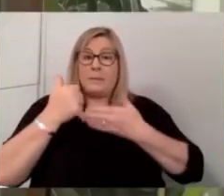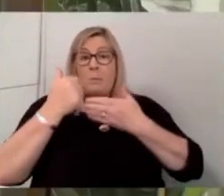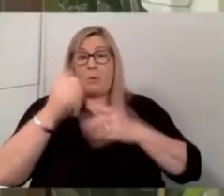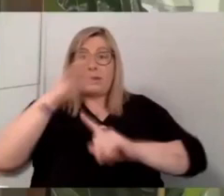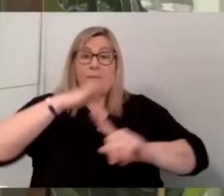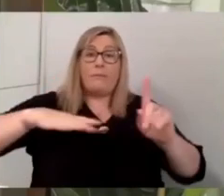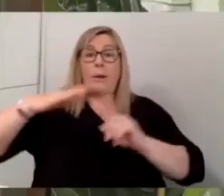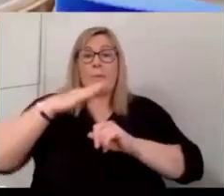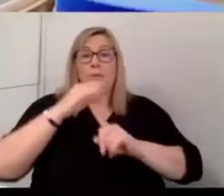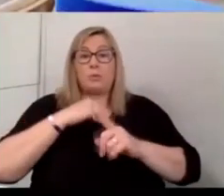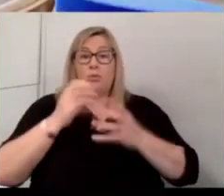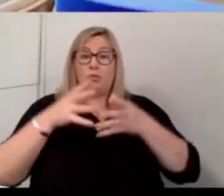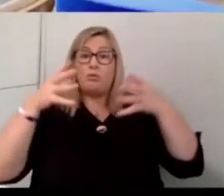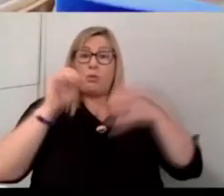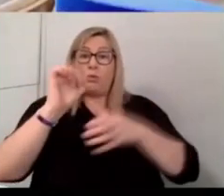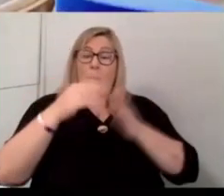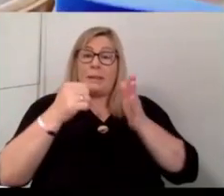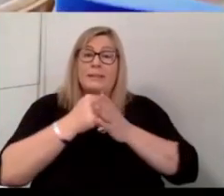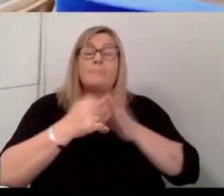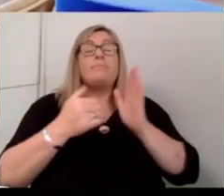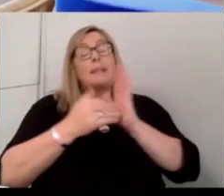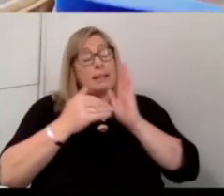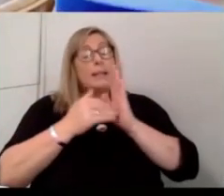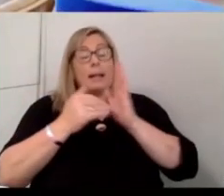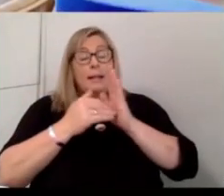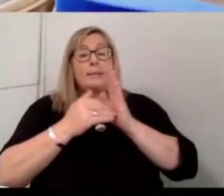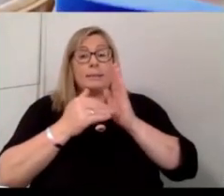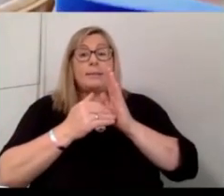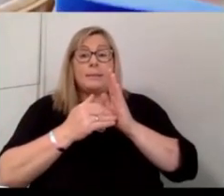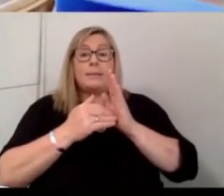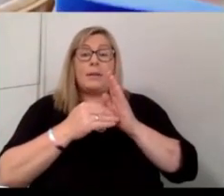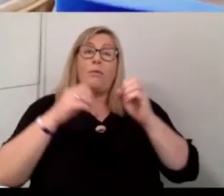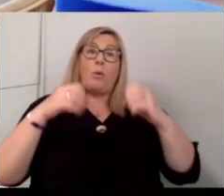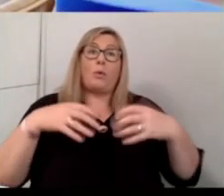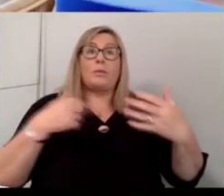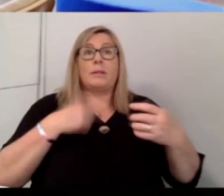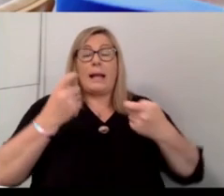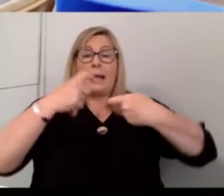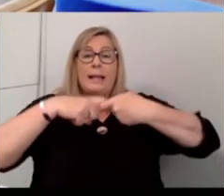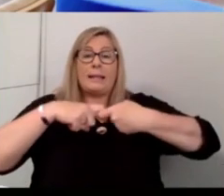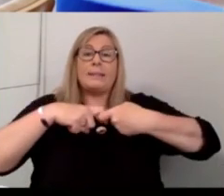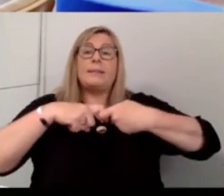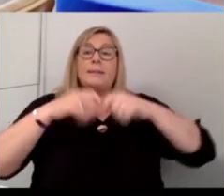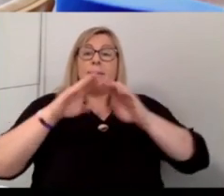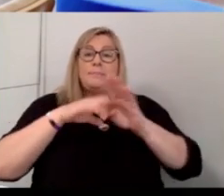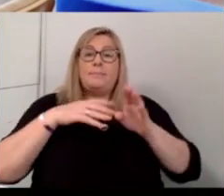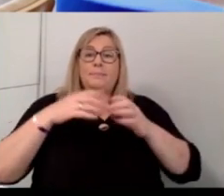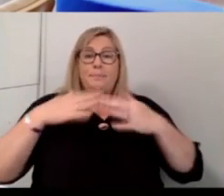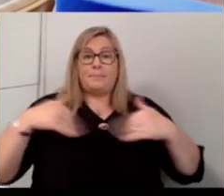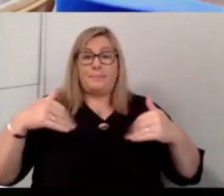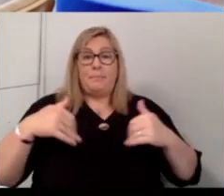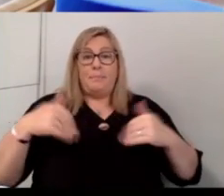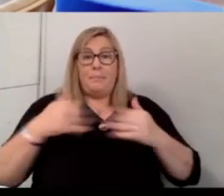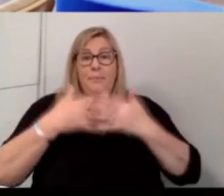to grow your business? Yeah, it has been. Obviously I connect into Belfast quite a lot because